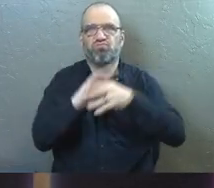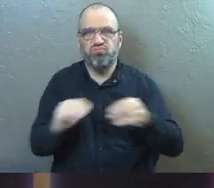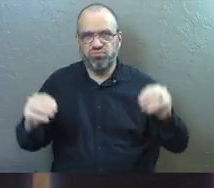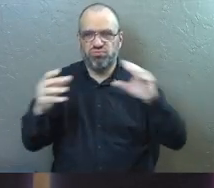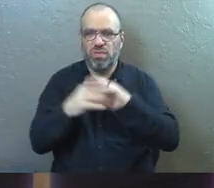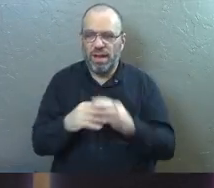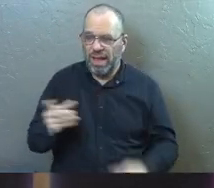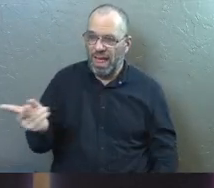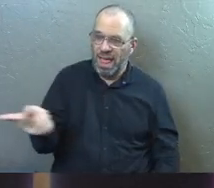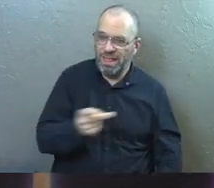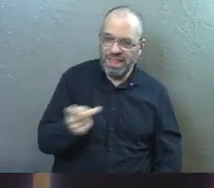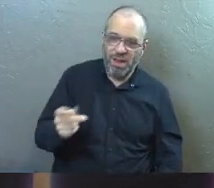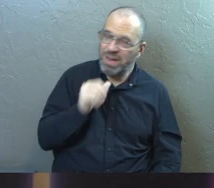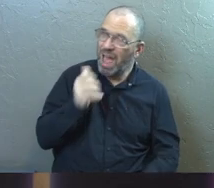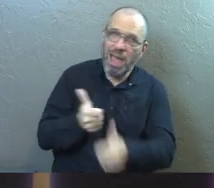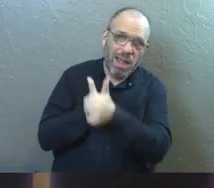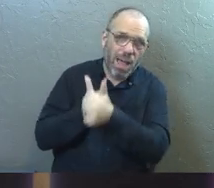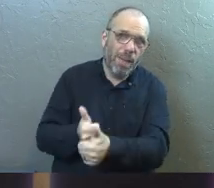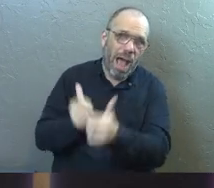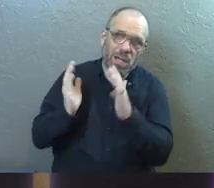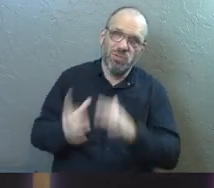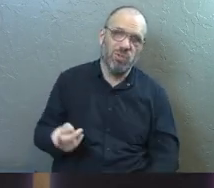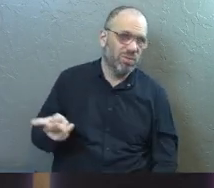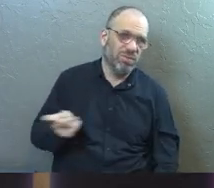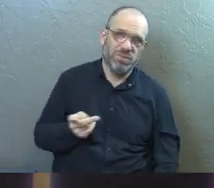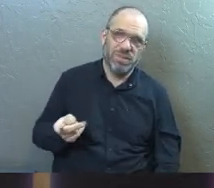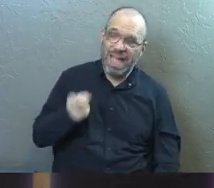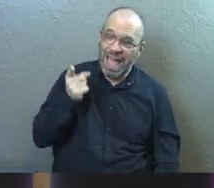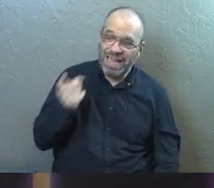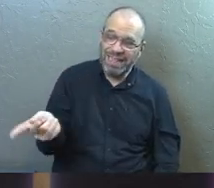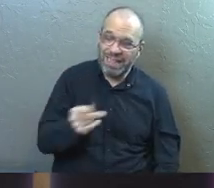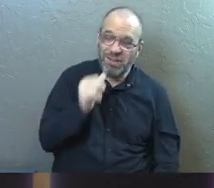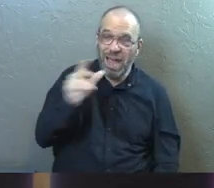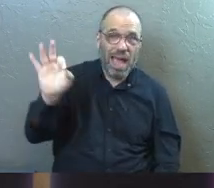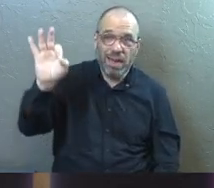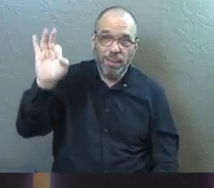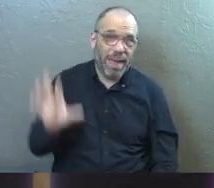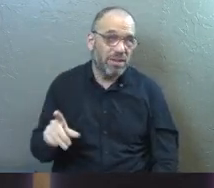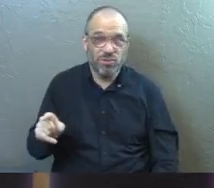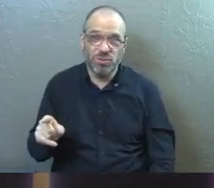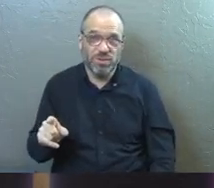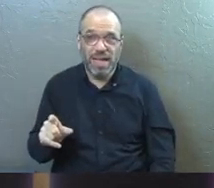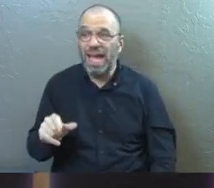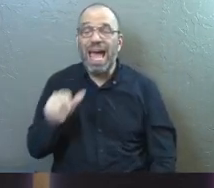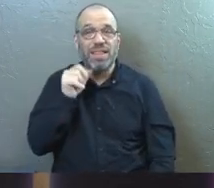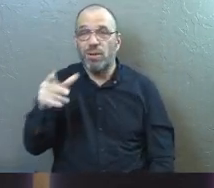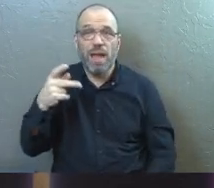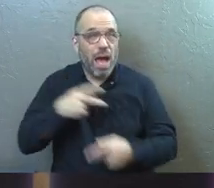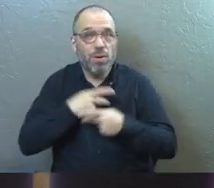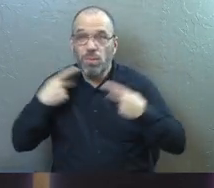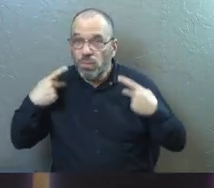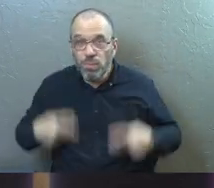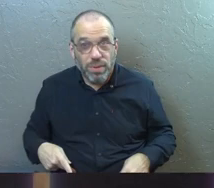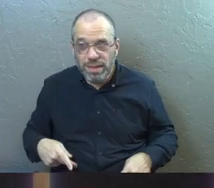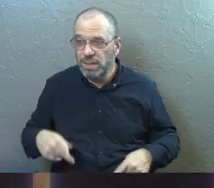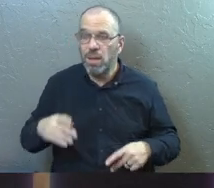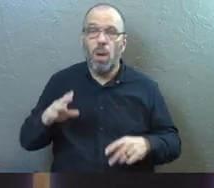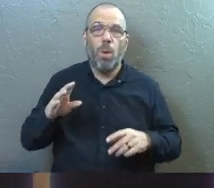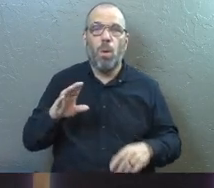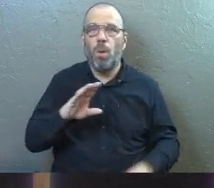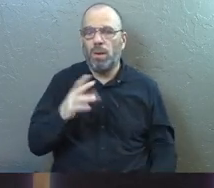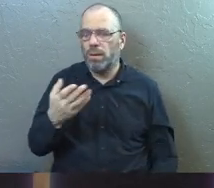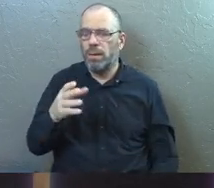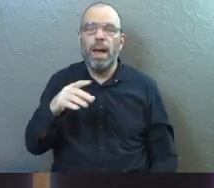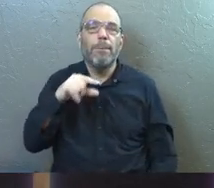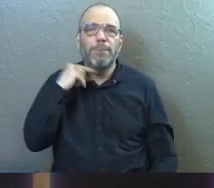They are not apostles and they are not pastors and they are not priests or bishops